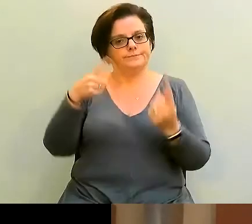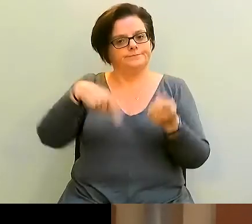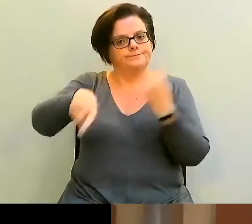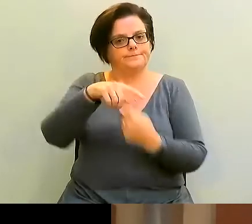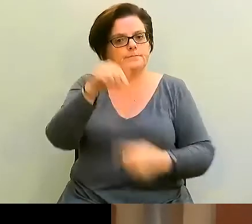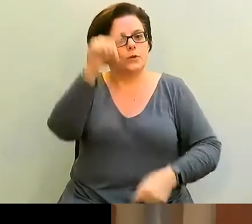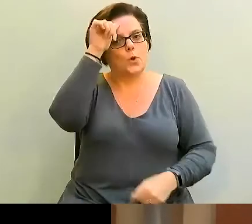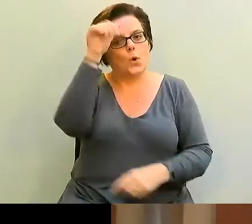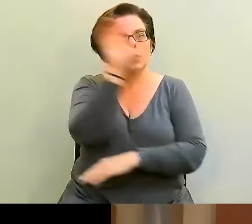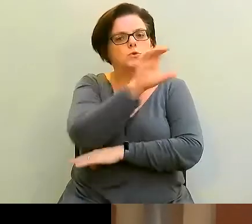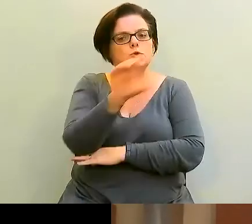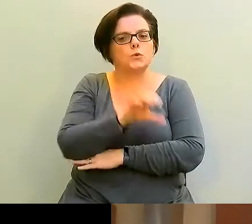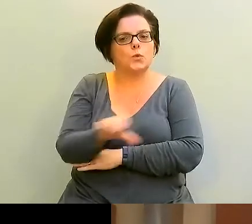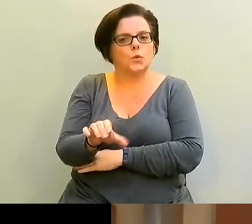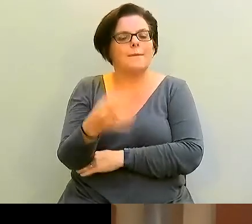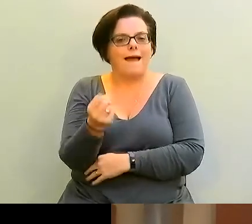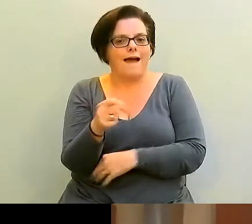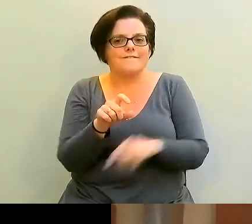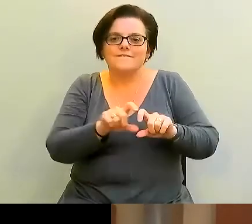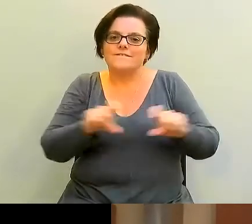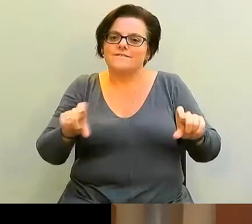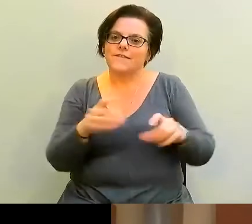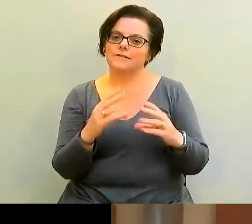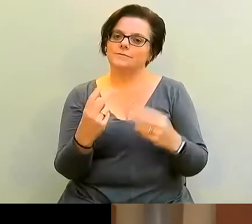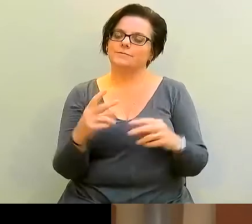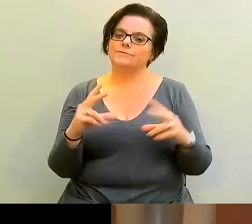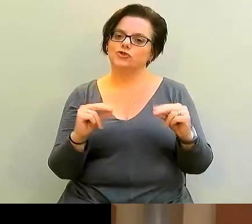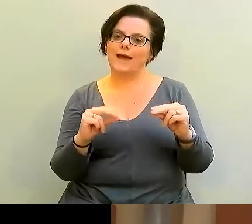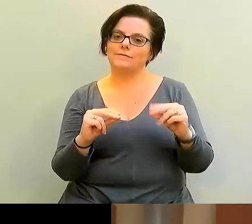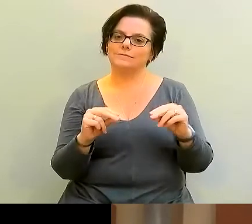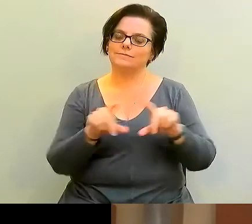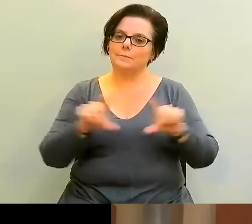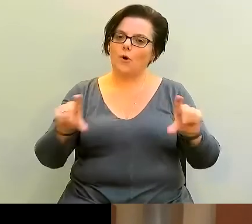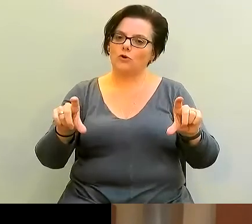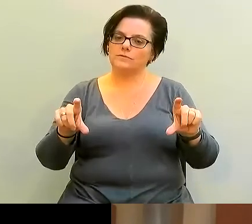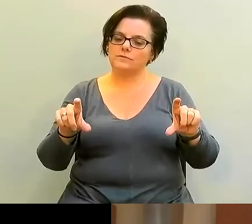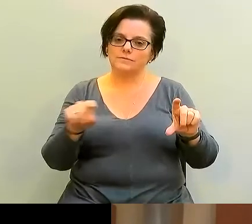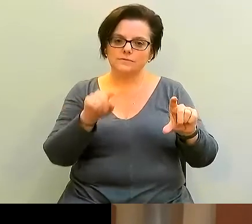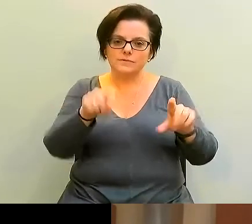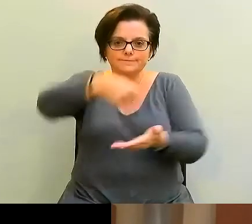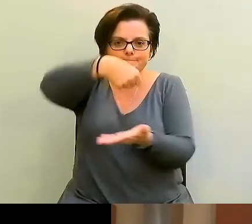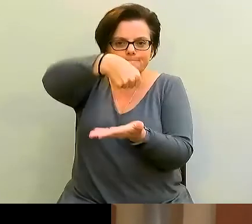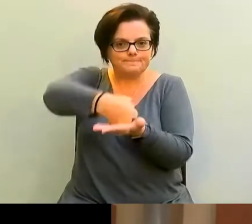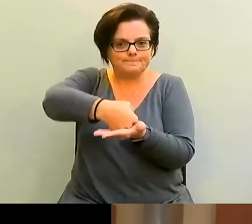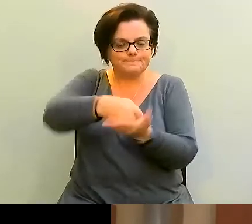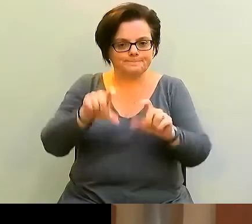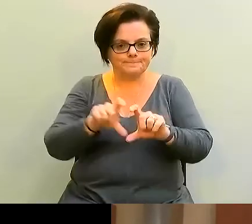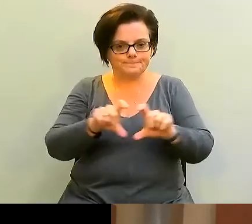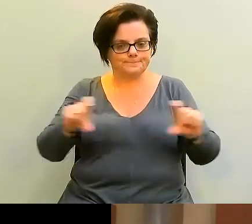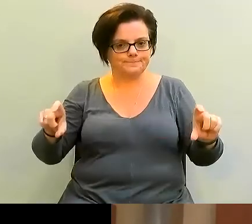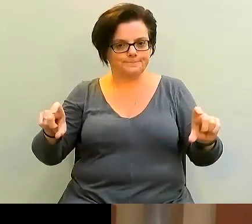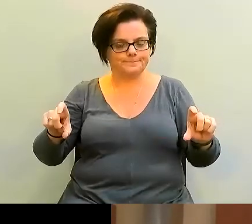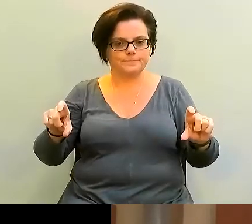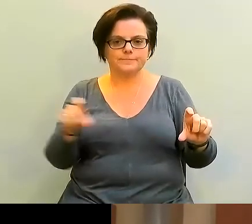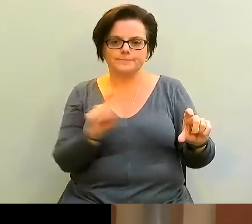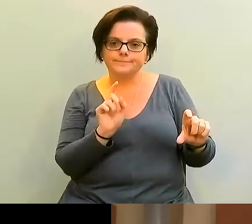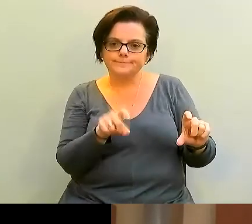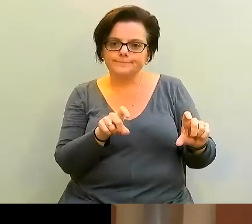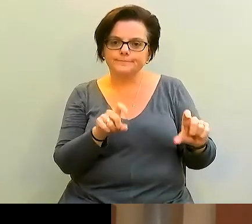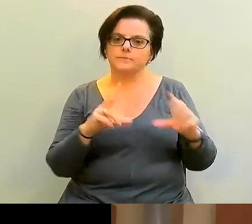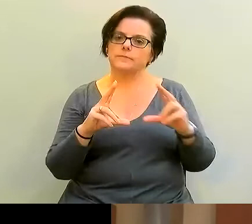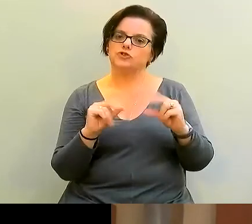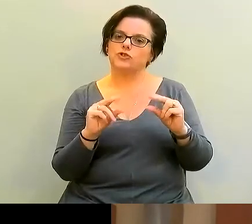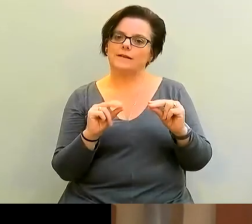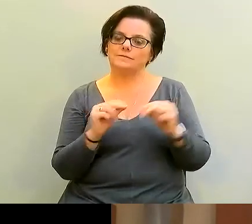you'll know about the chat box. For those of you who don't, if you go down to the bottom, and you click on the chat box.